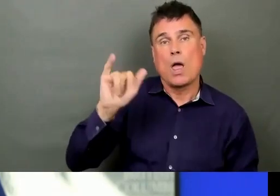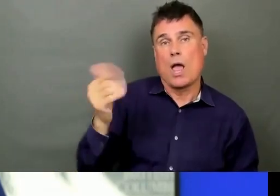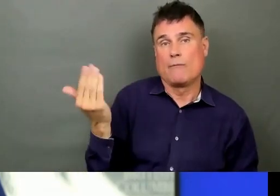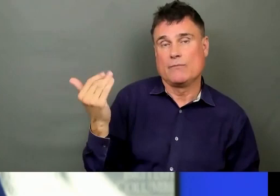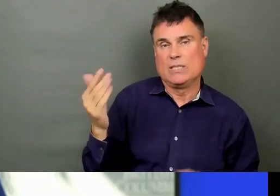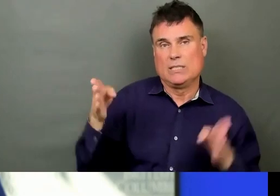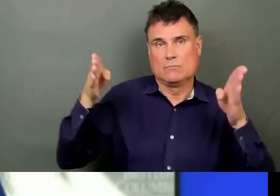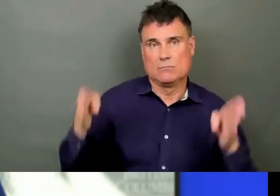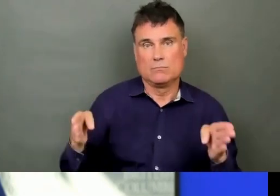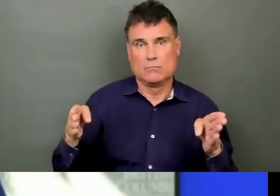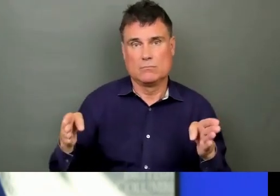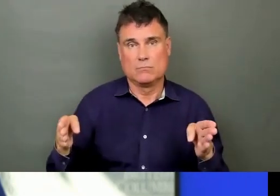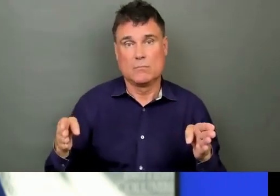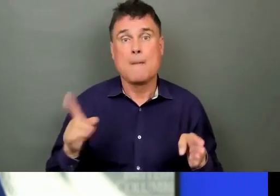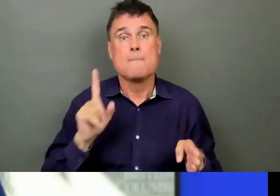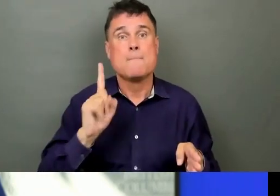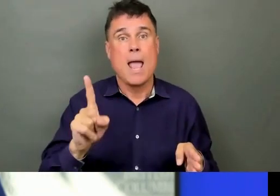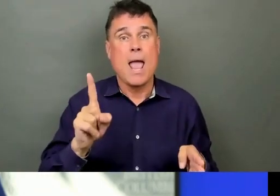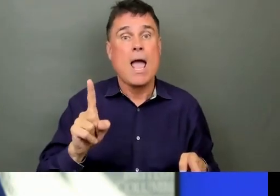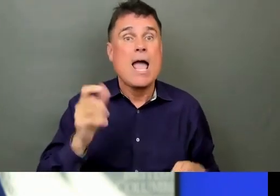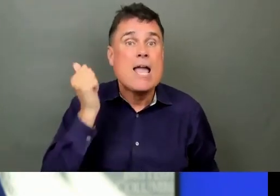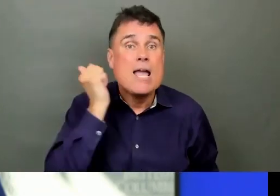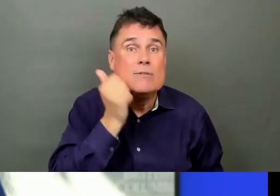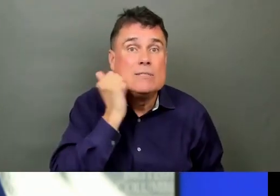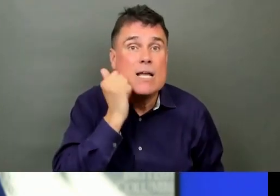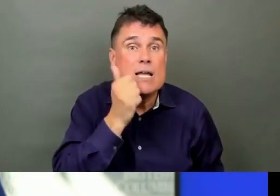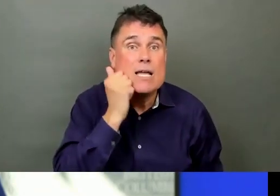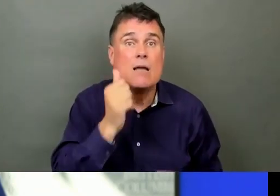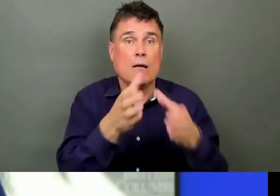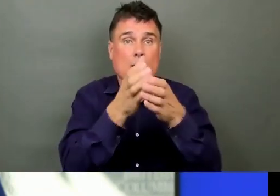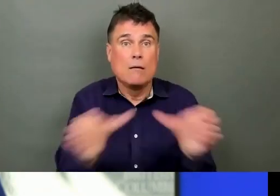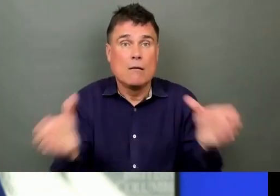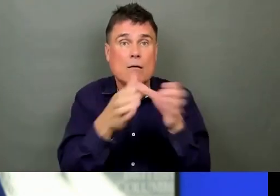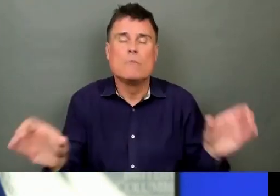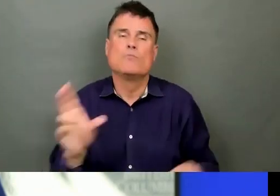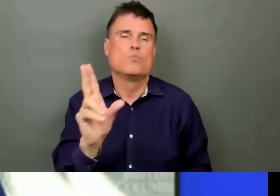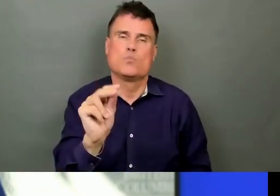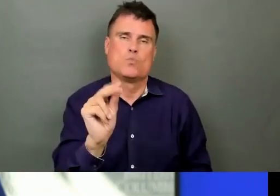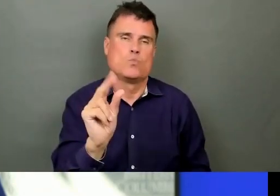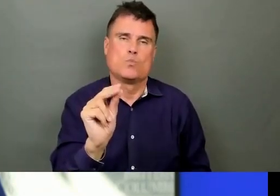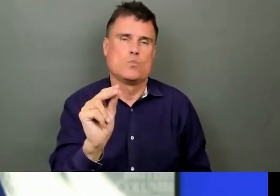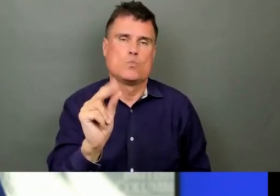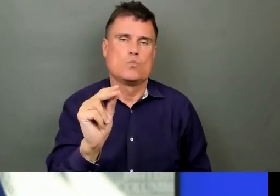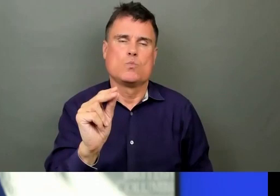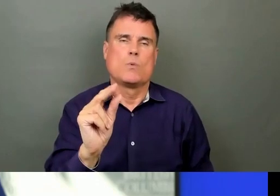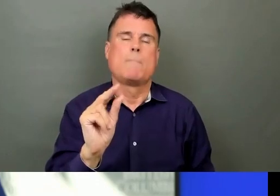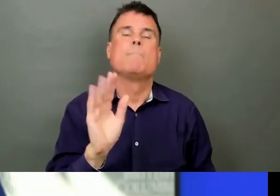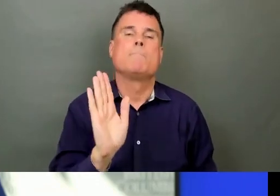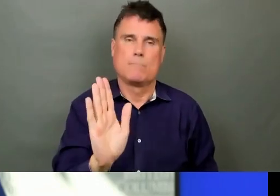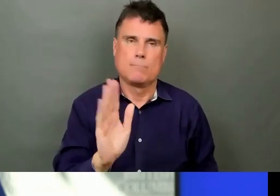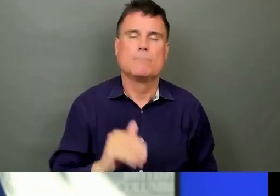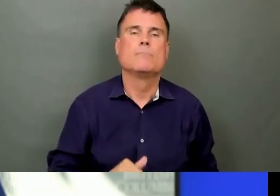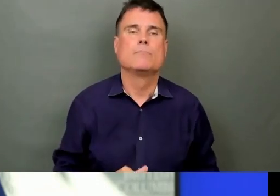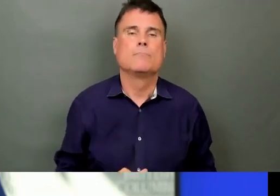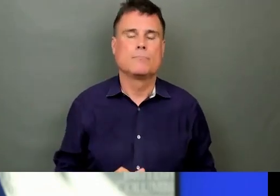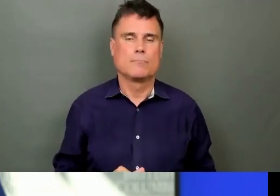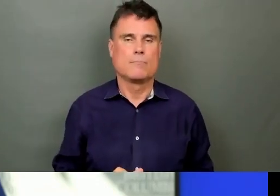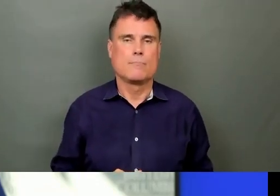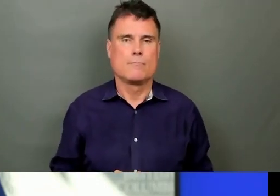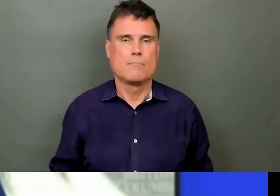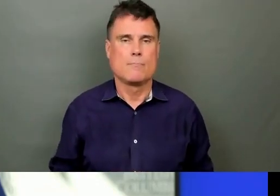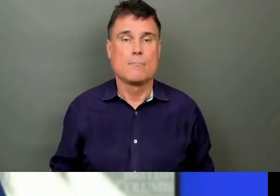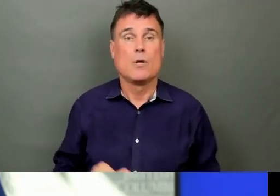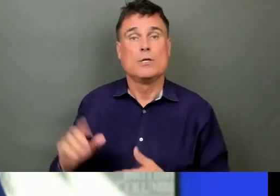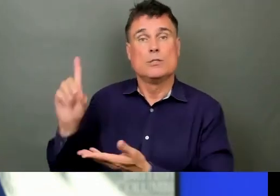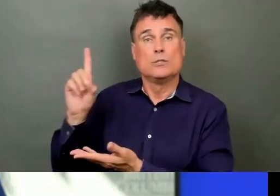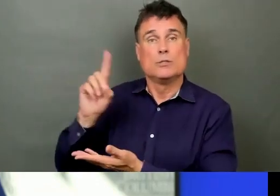fundamentally from what we saw, what Dr. Henry presented on Tuesday, is a significant reduction in those partially